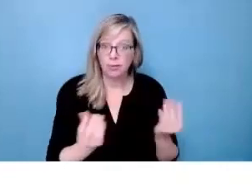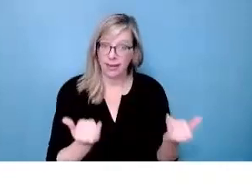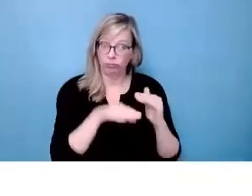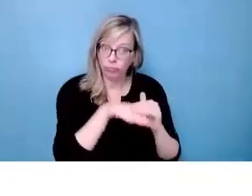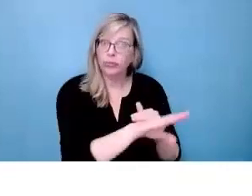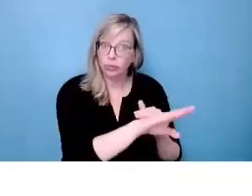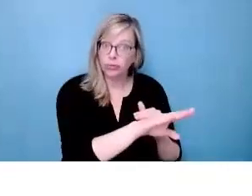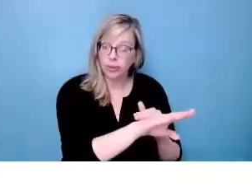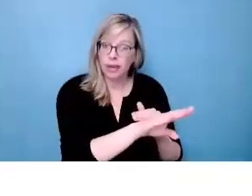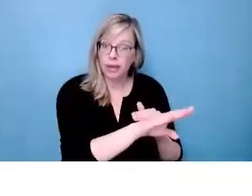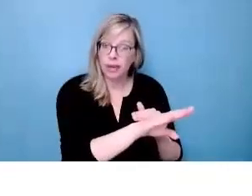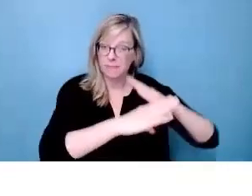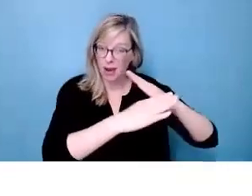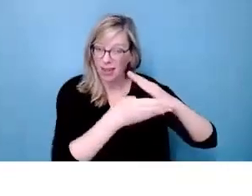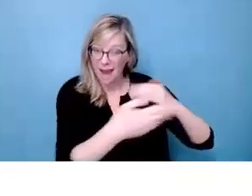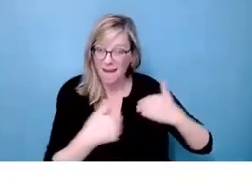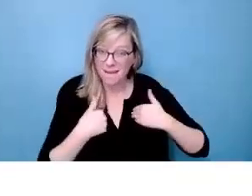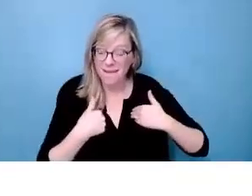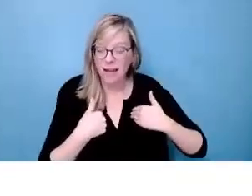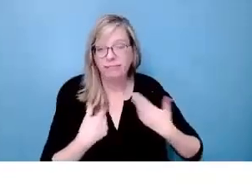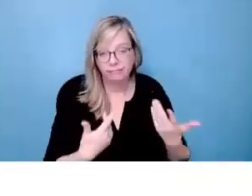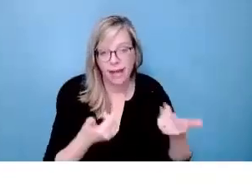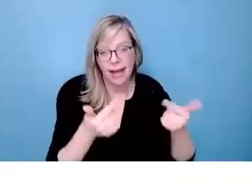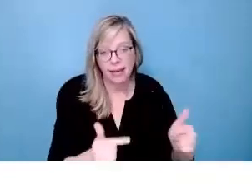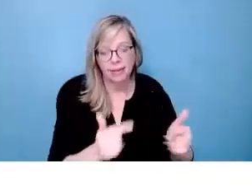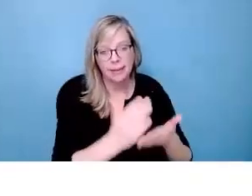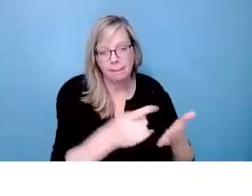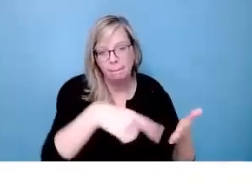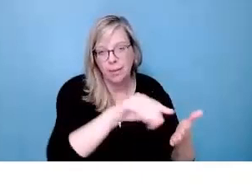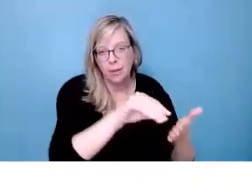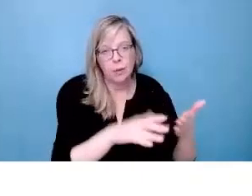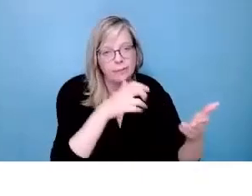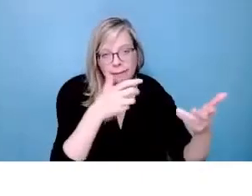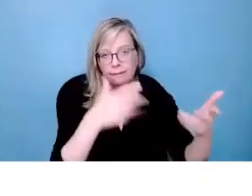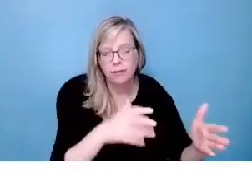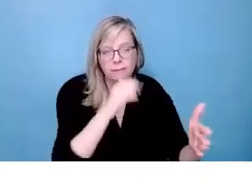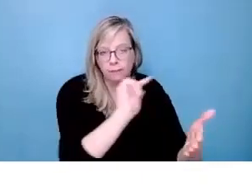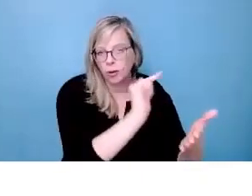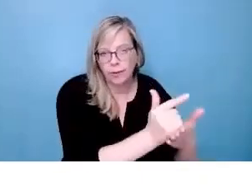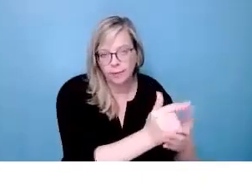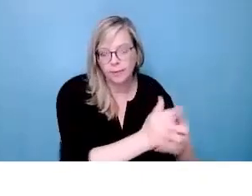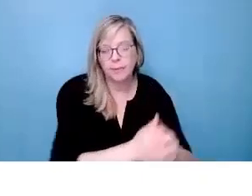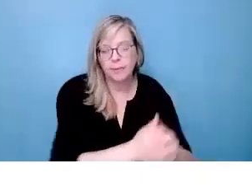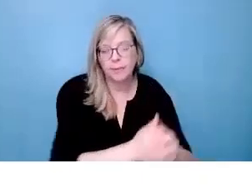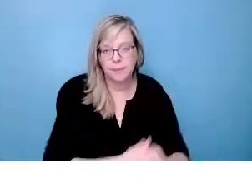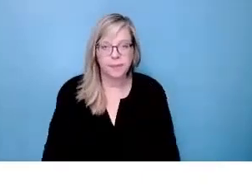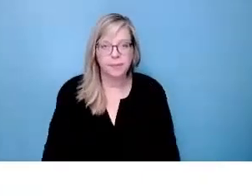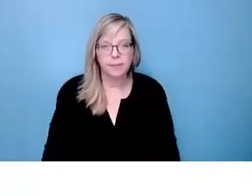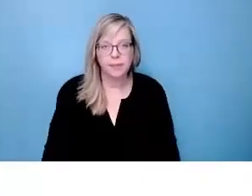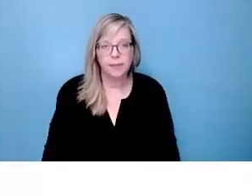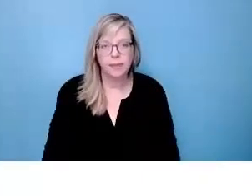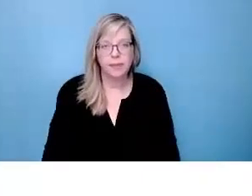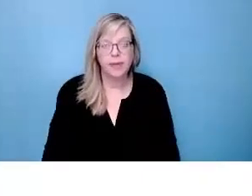with disabilities accessing education, because of these barriers, there are fewer students actually completing university and higher education